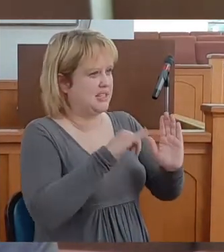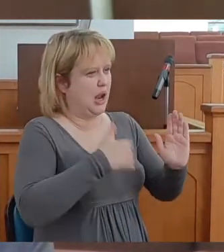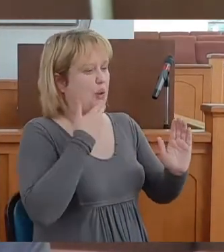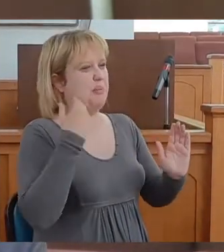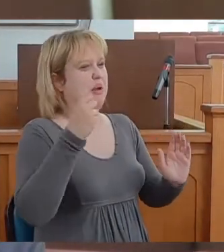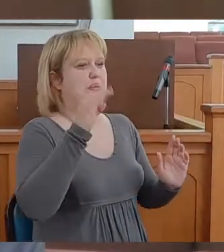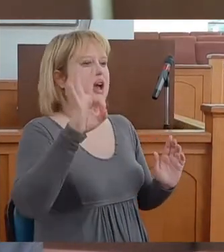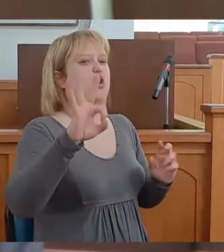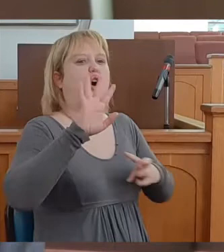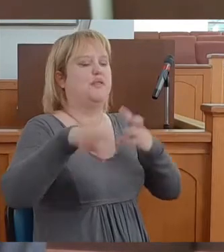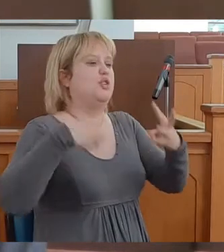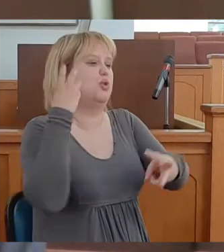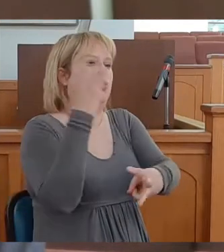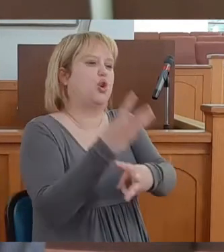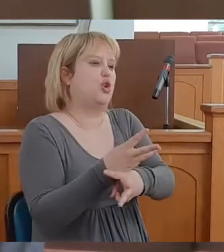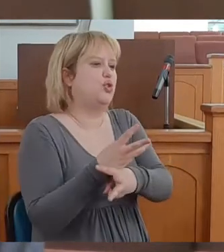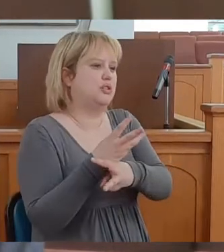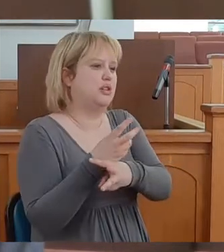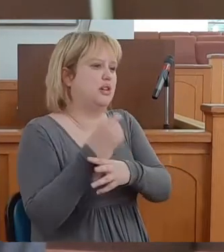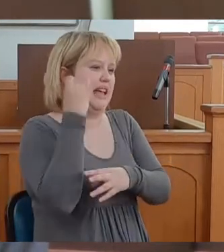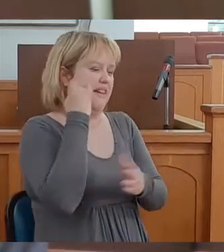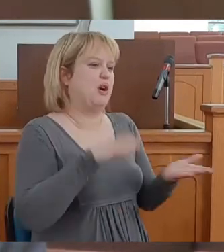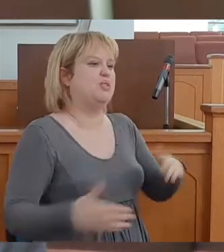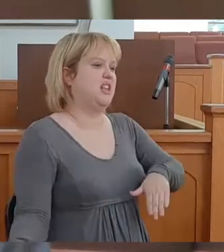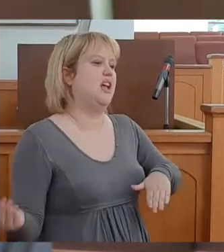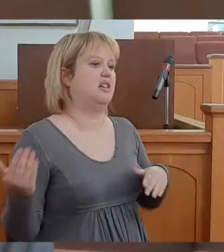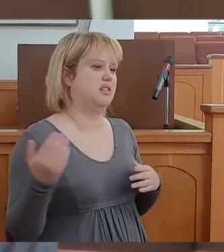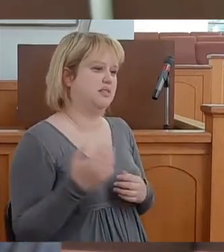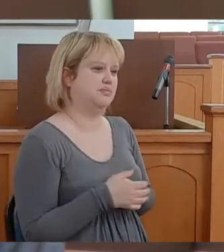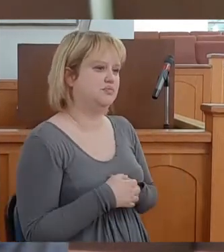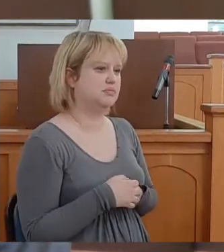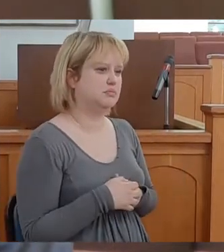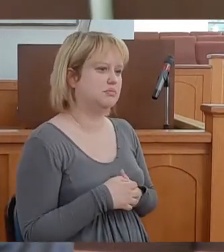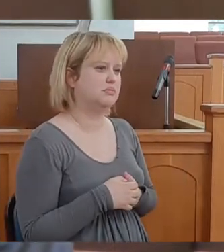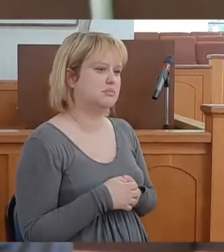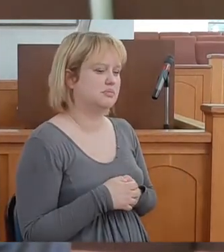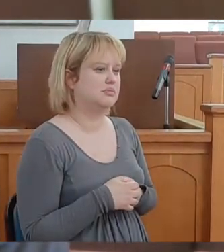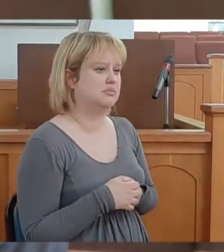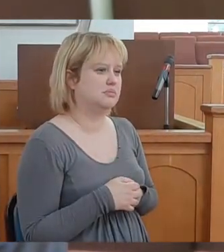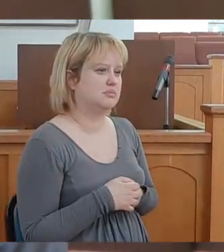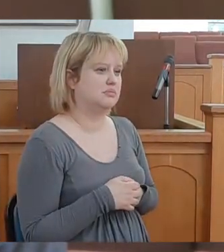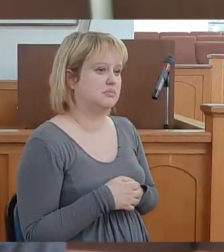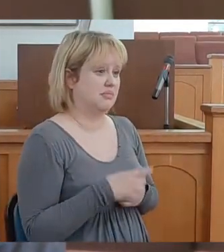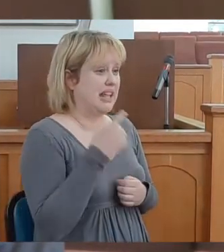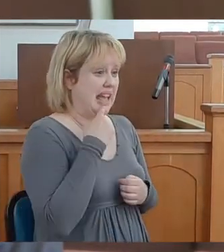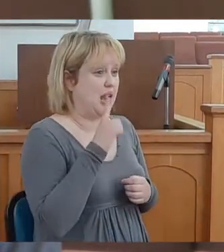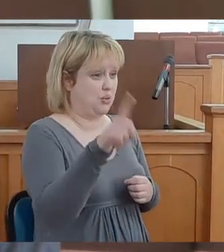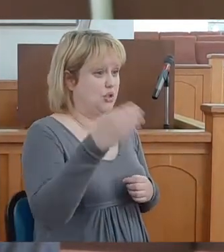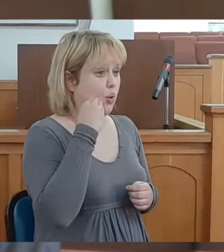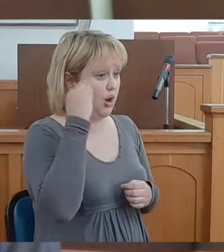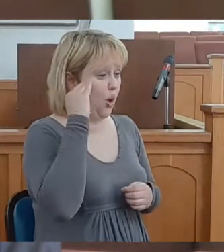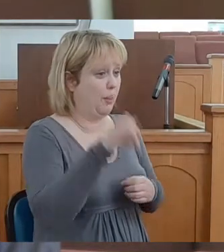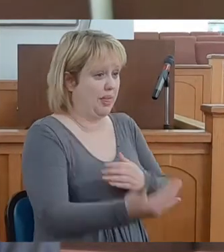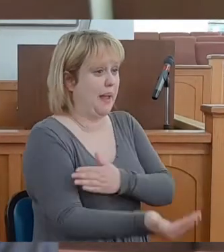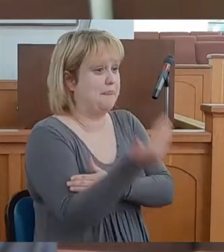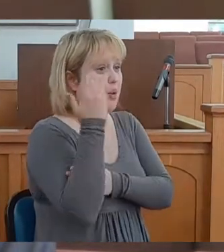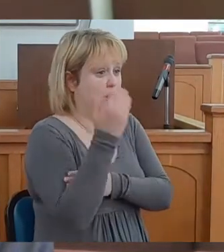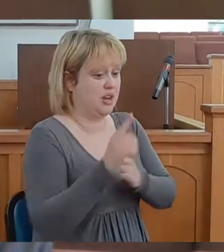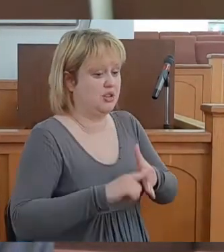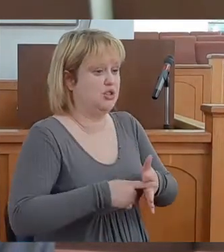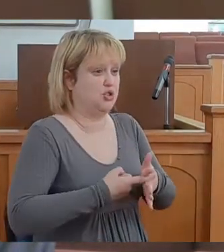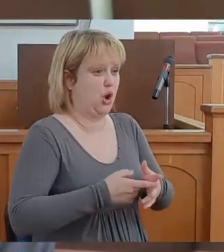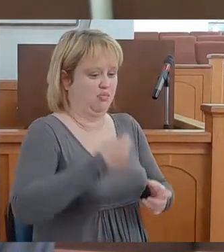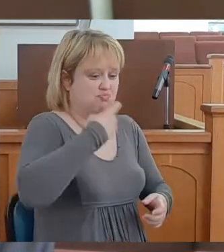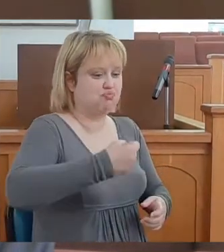better off to the world if I was dead. And I was going home that morning to start